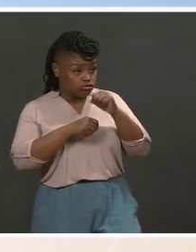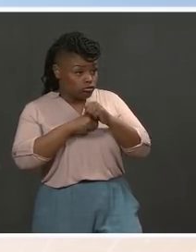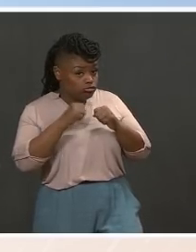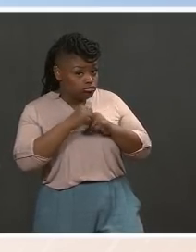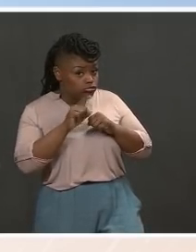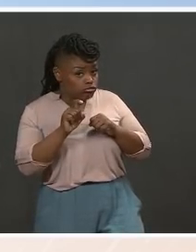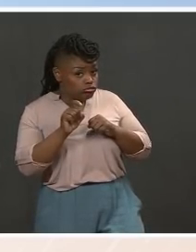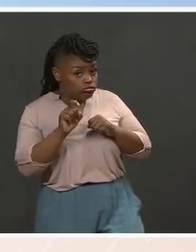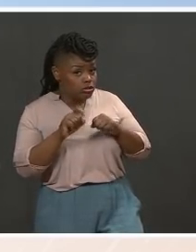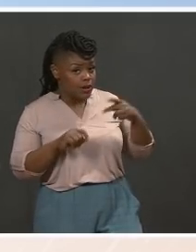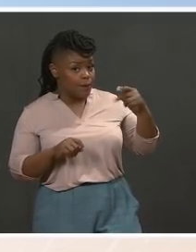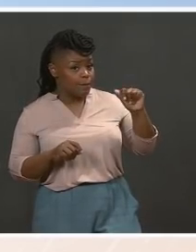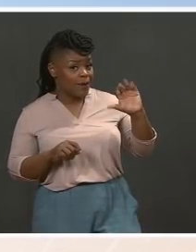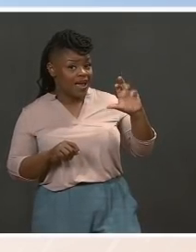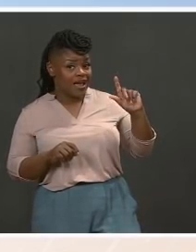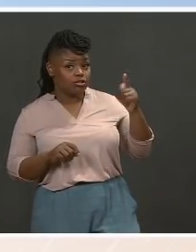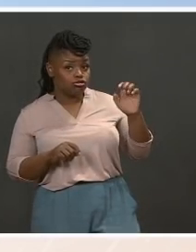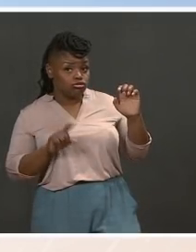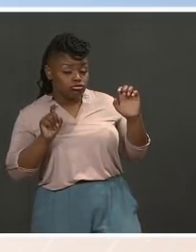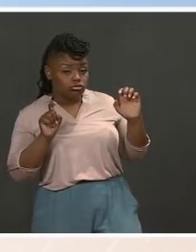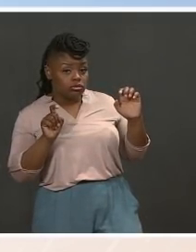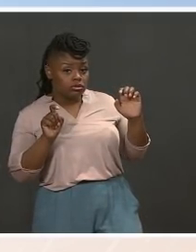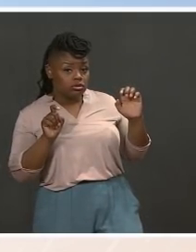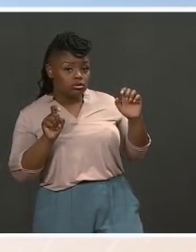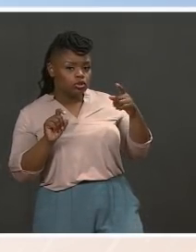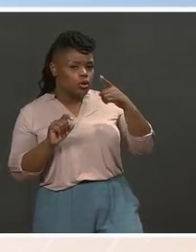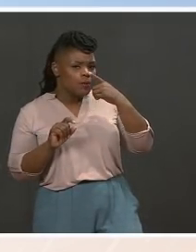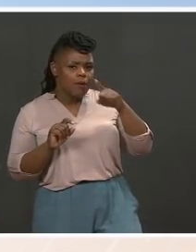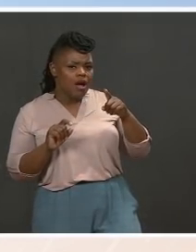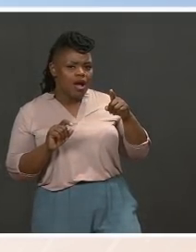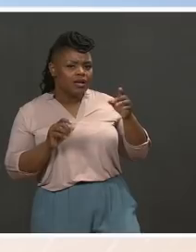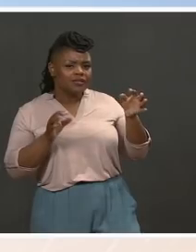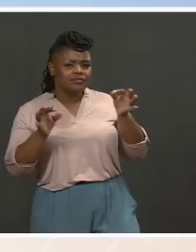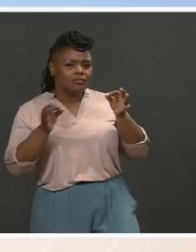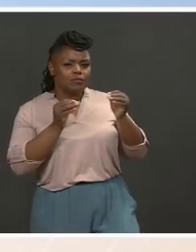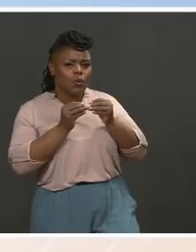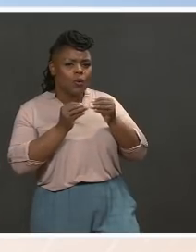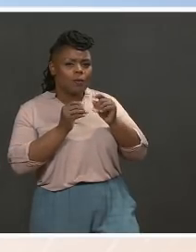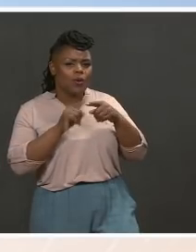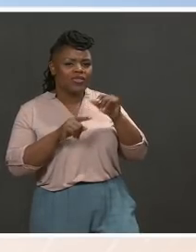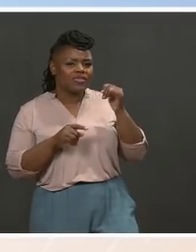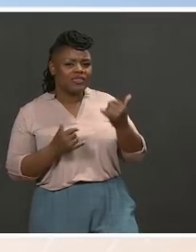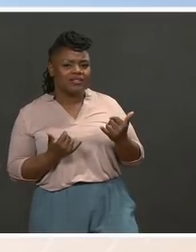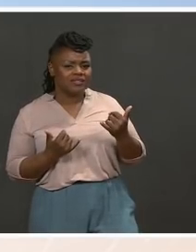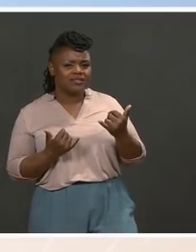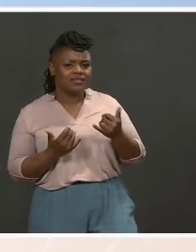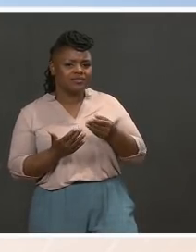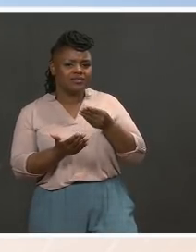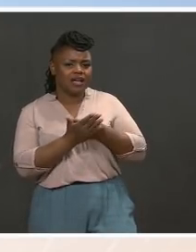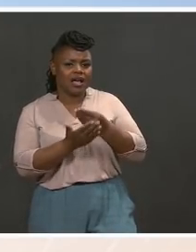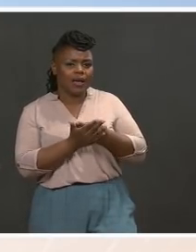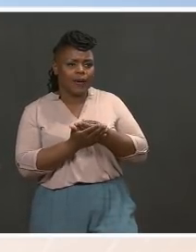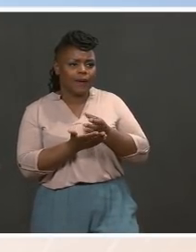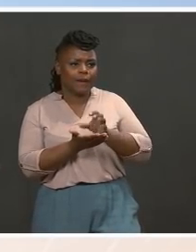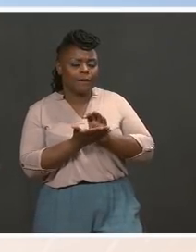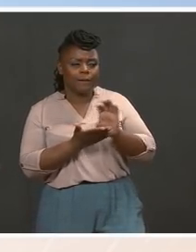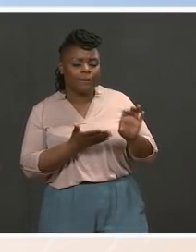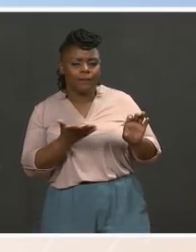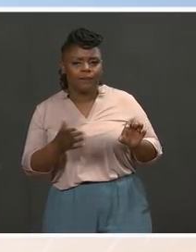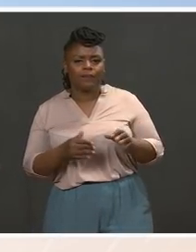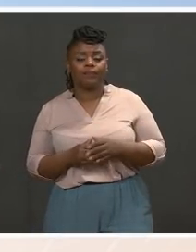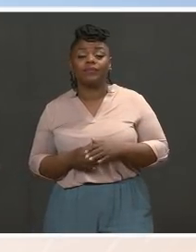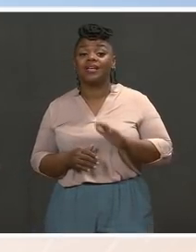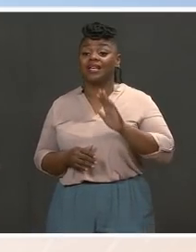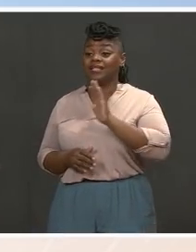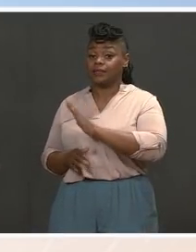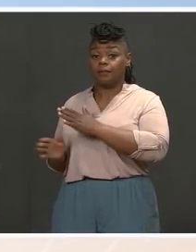both? Give us an overview of what it is. MS. Well, our Build Back Better agenda — his Build Back Better agenda —